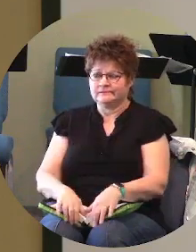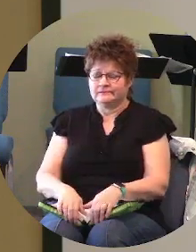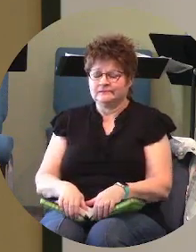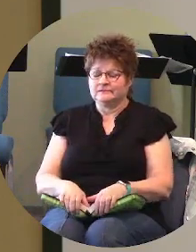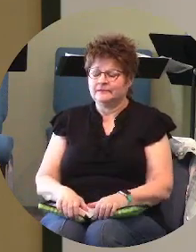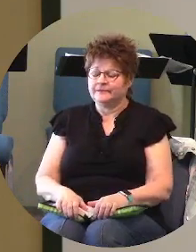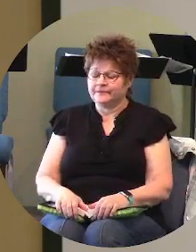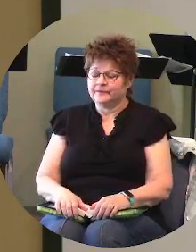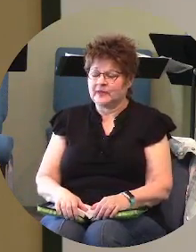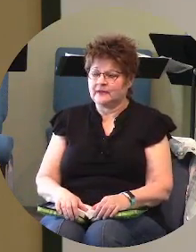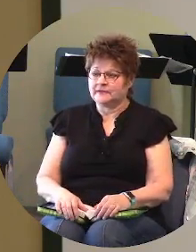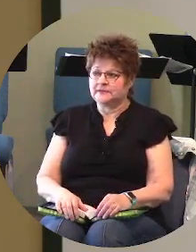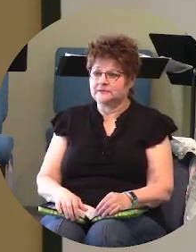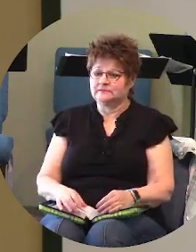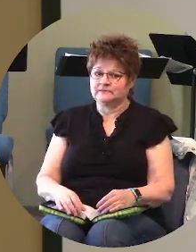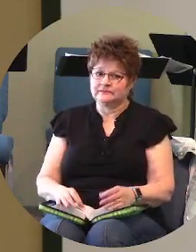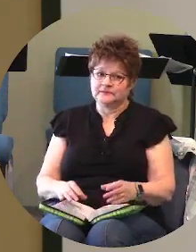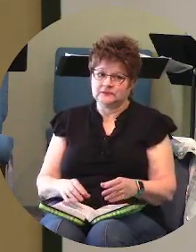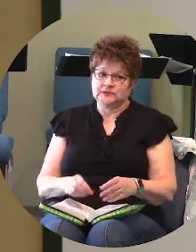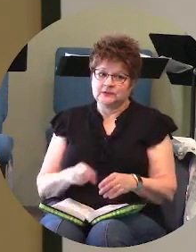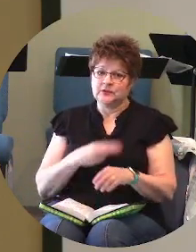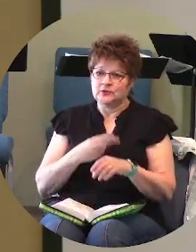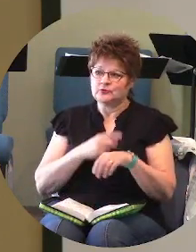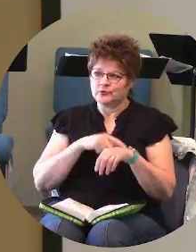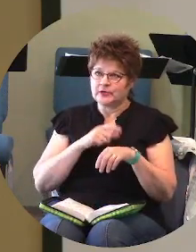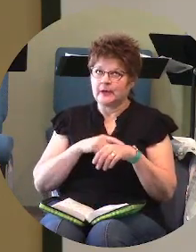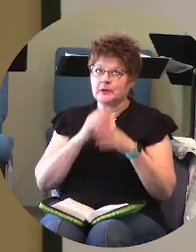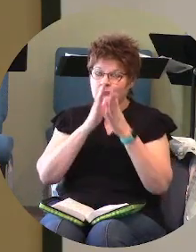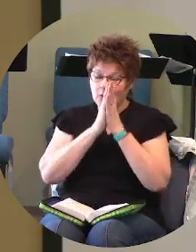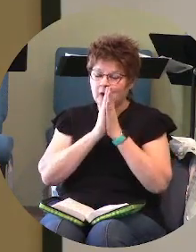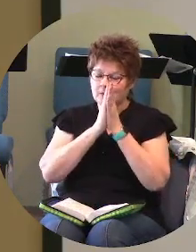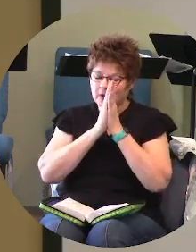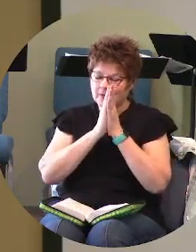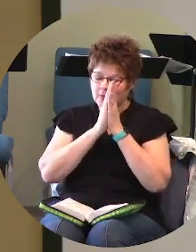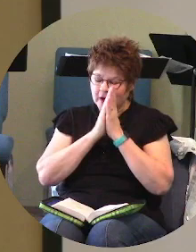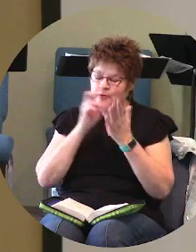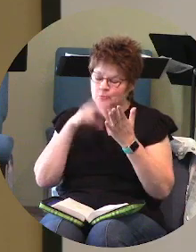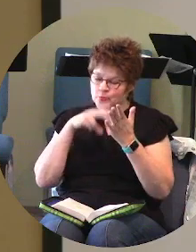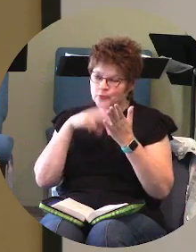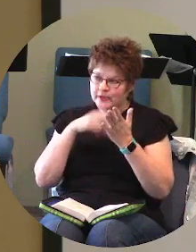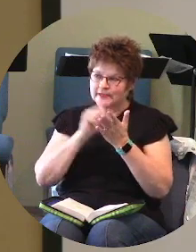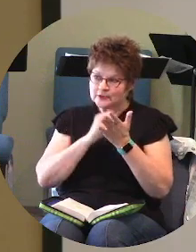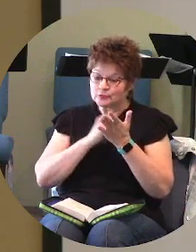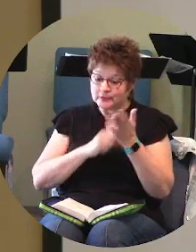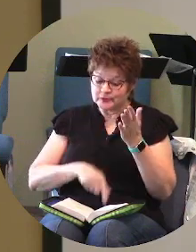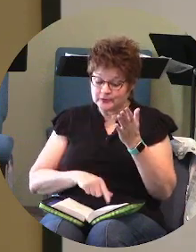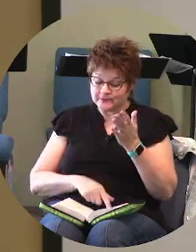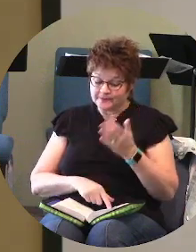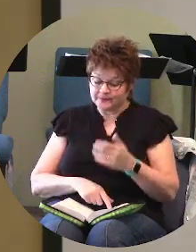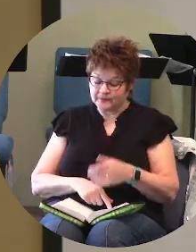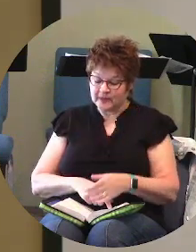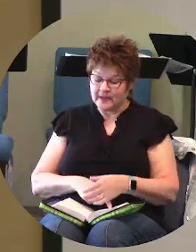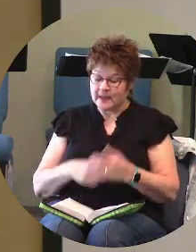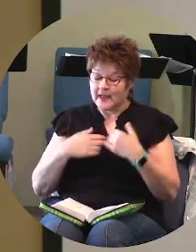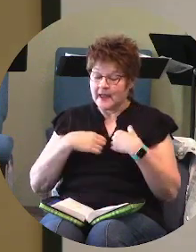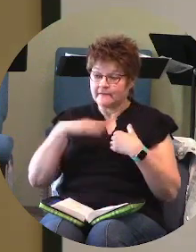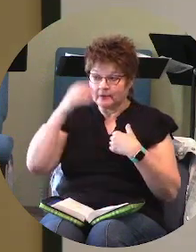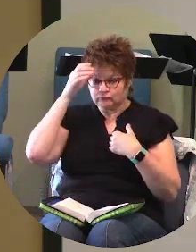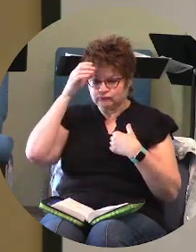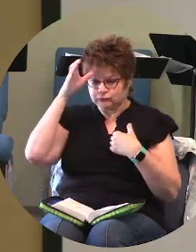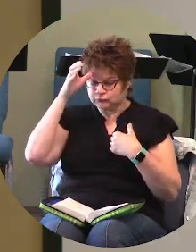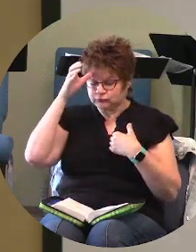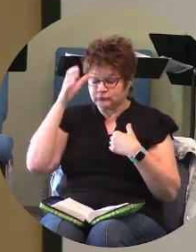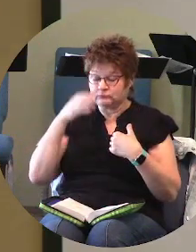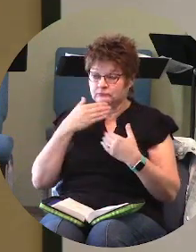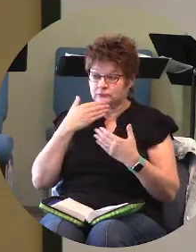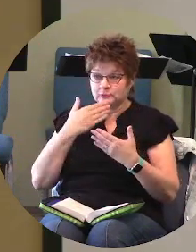spend some some more time in prayer spend spend some time in the word being knowledgeable is it's not a bad thing but when it begins